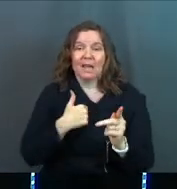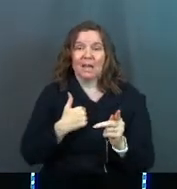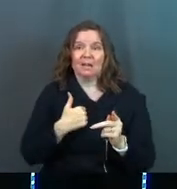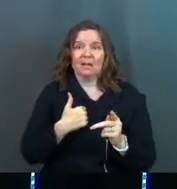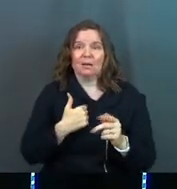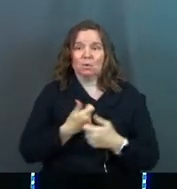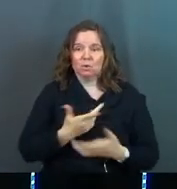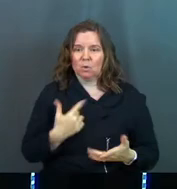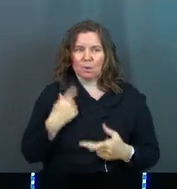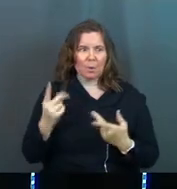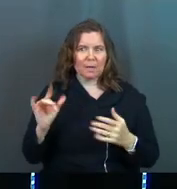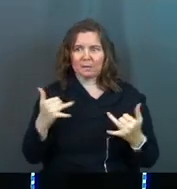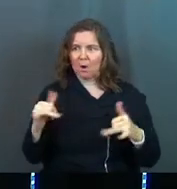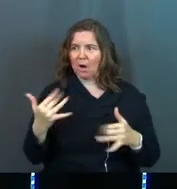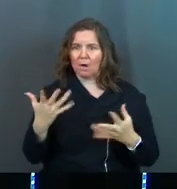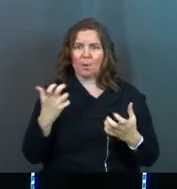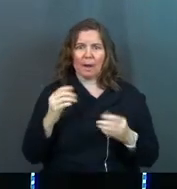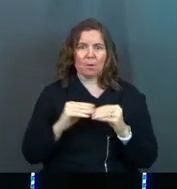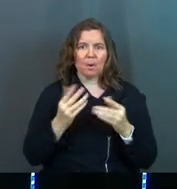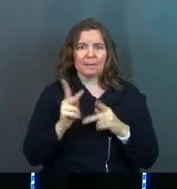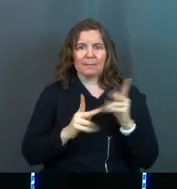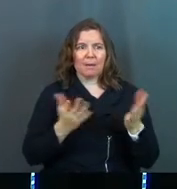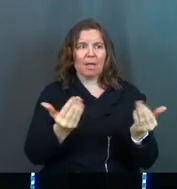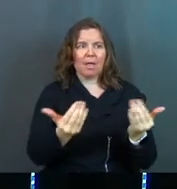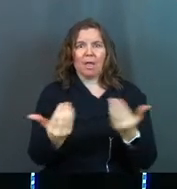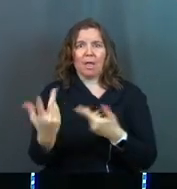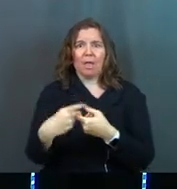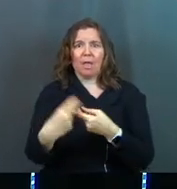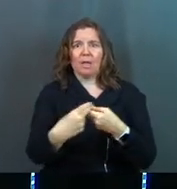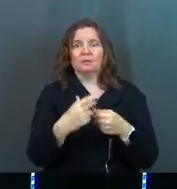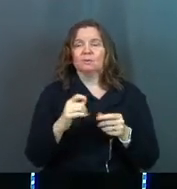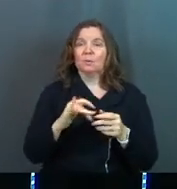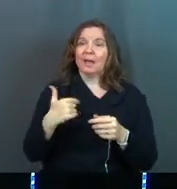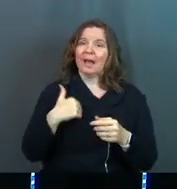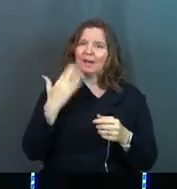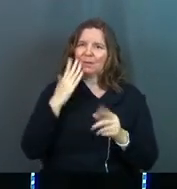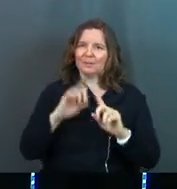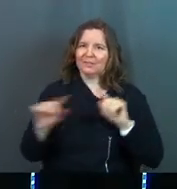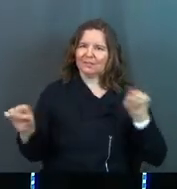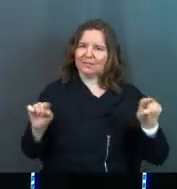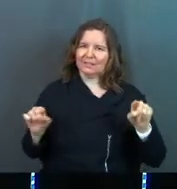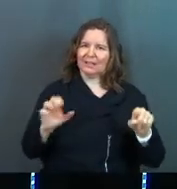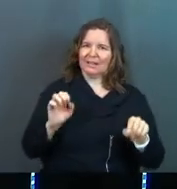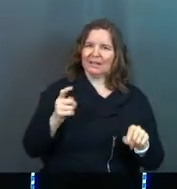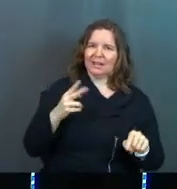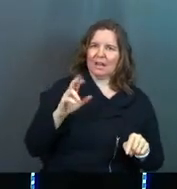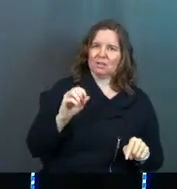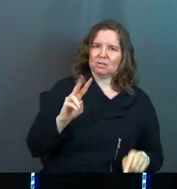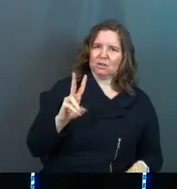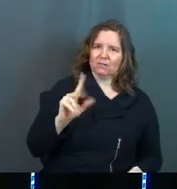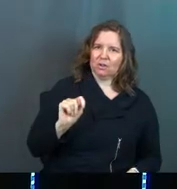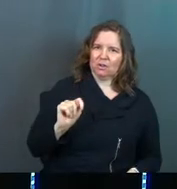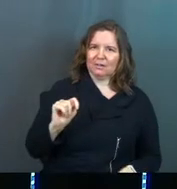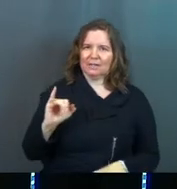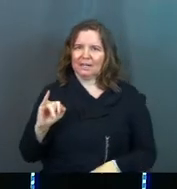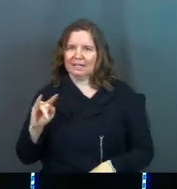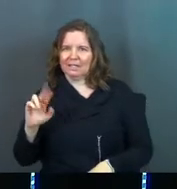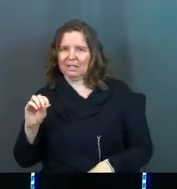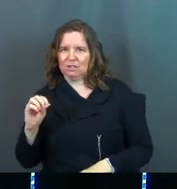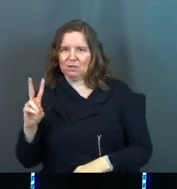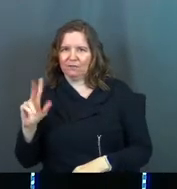exhausted and you're like, where's the party at? Because you just want more people. So it's like, I know we've all got different tanks. I get that.